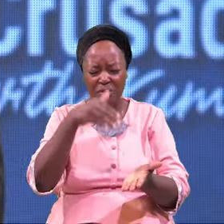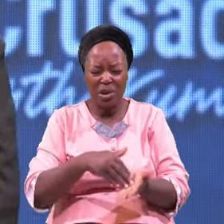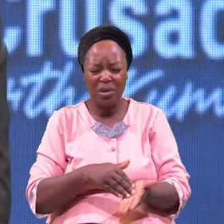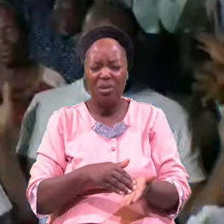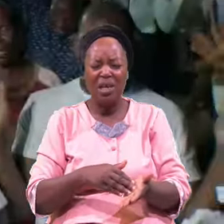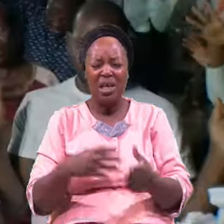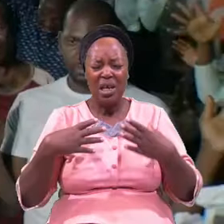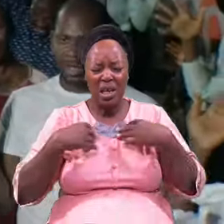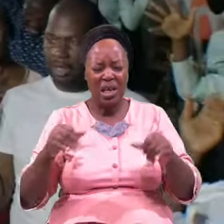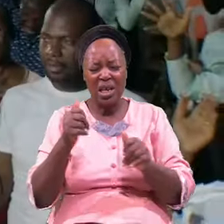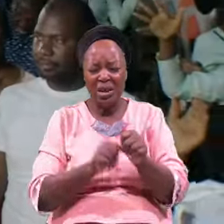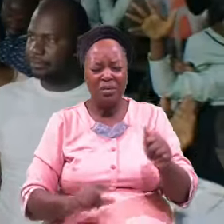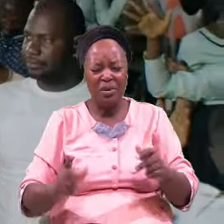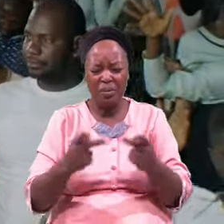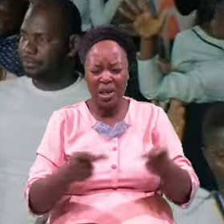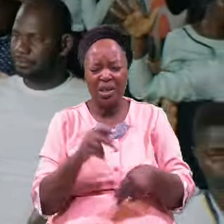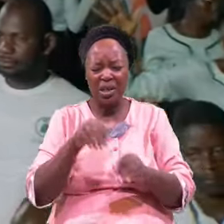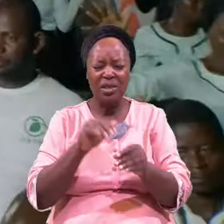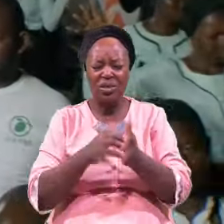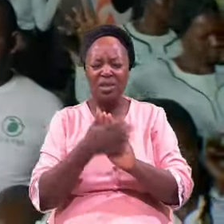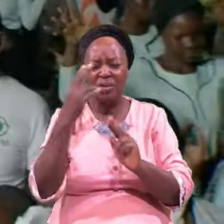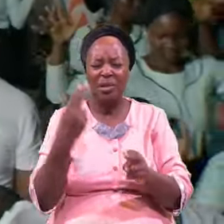Everywhere Over